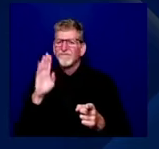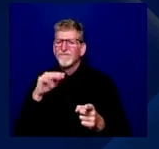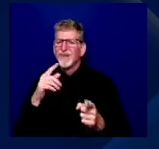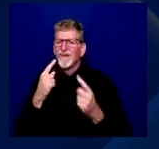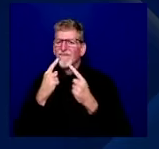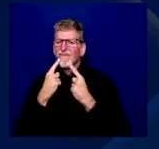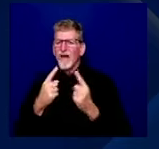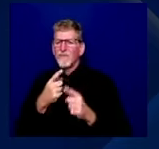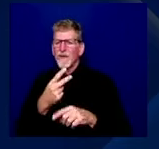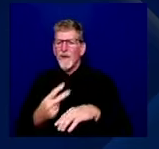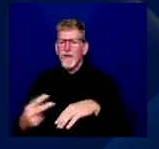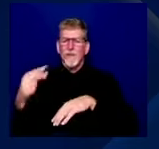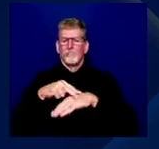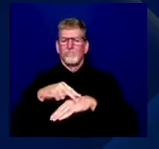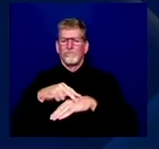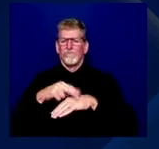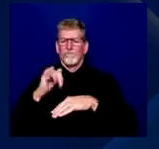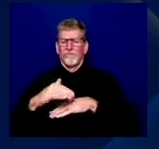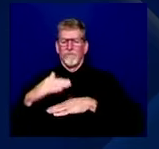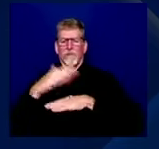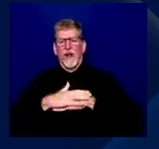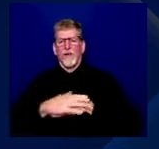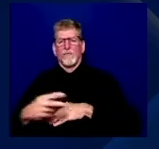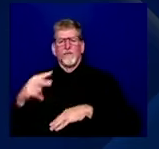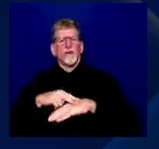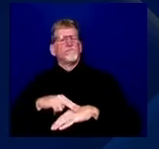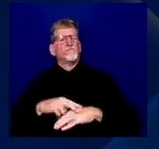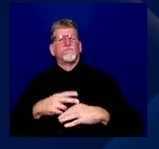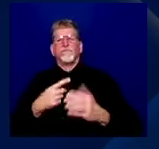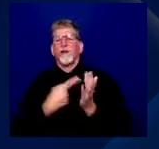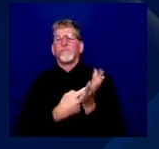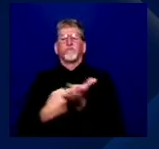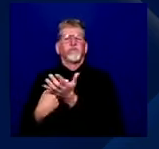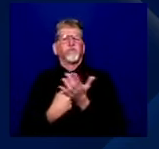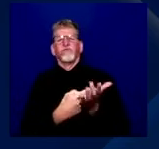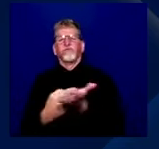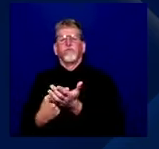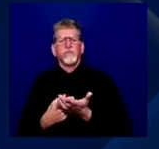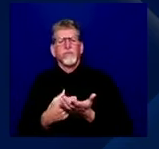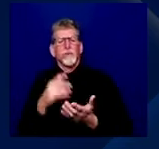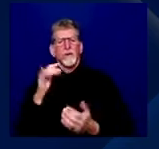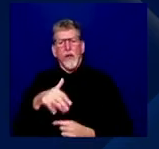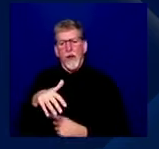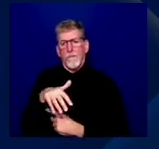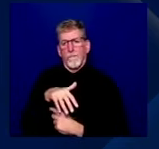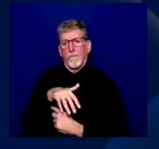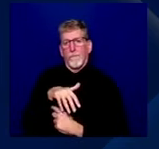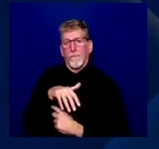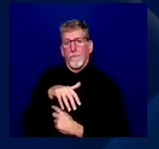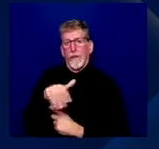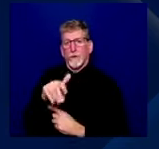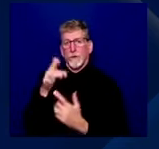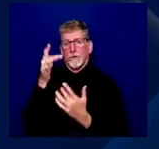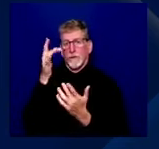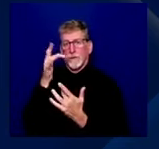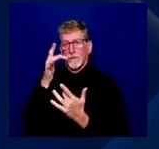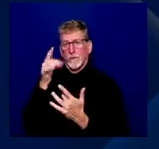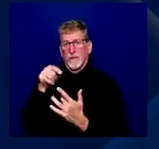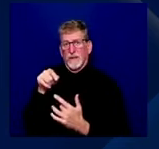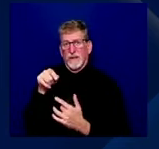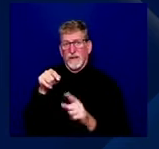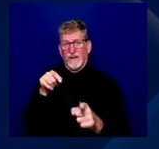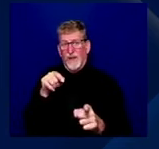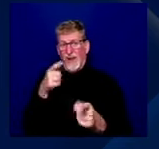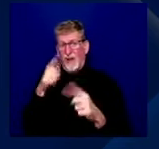morbidity or what we might also call near misses even as was in your case. This is serious. It's